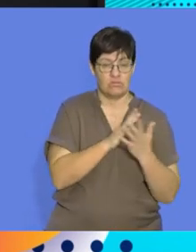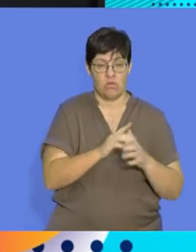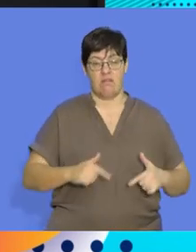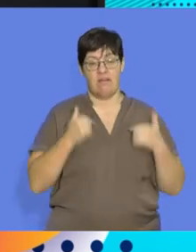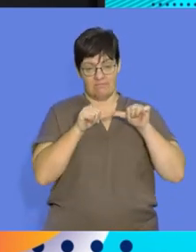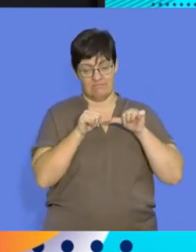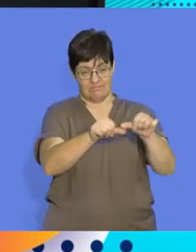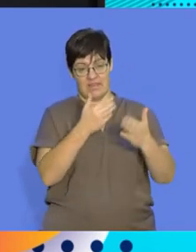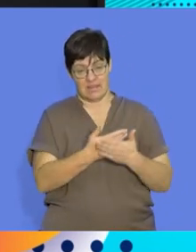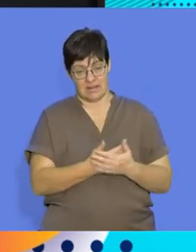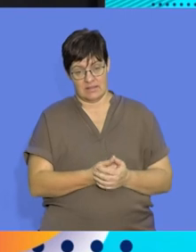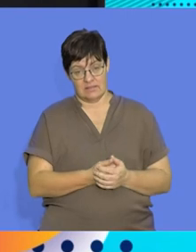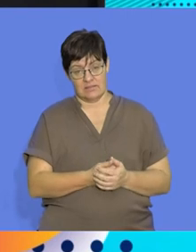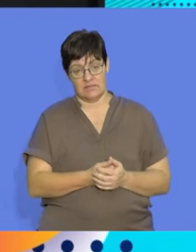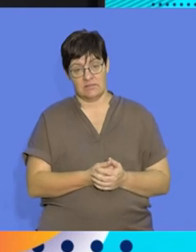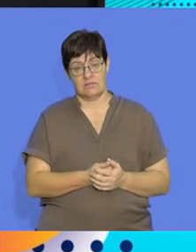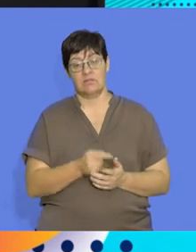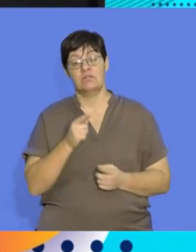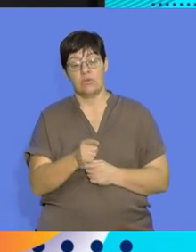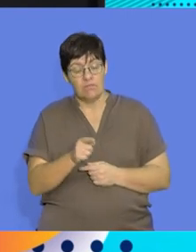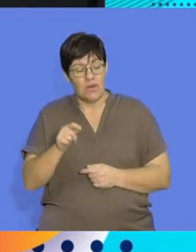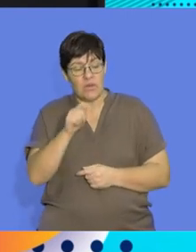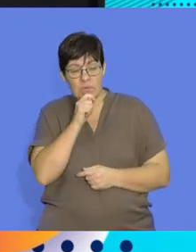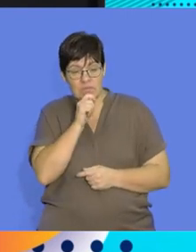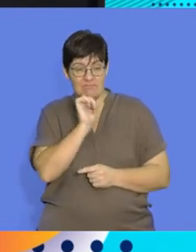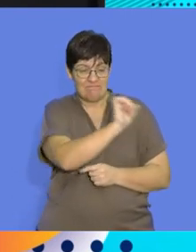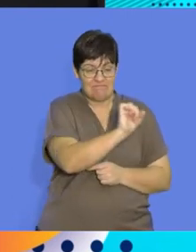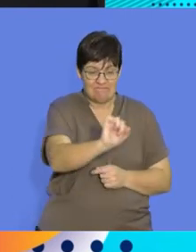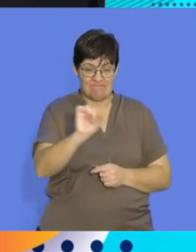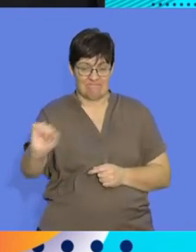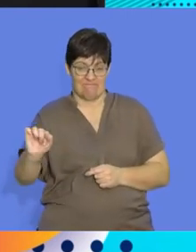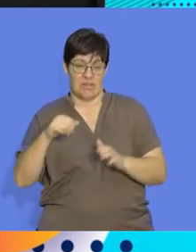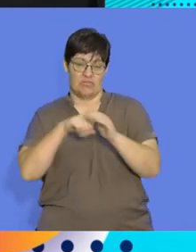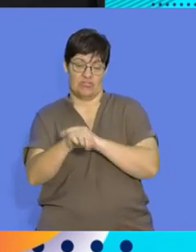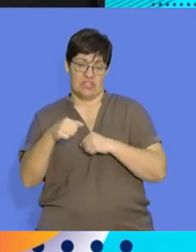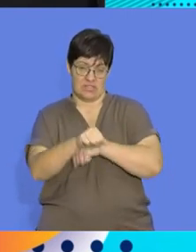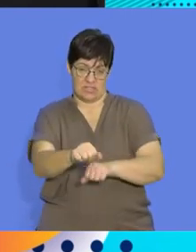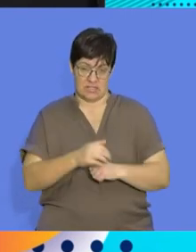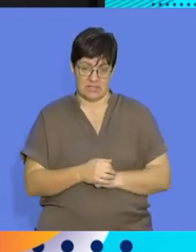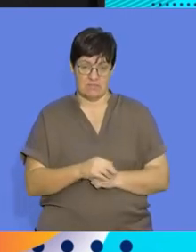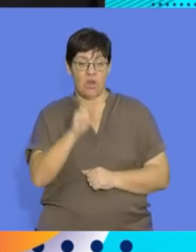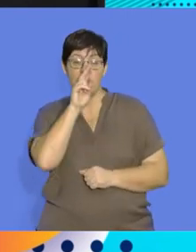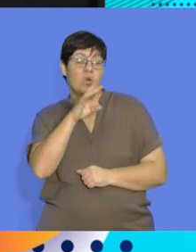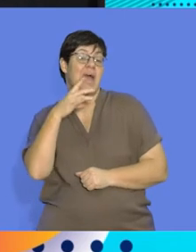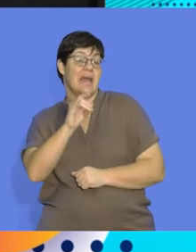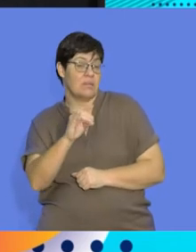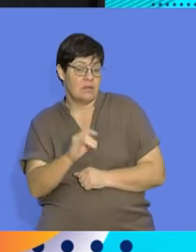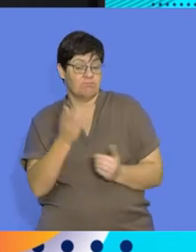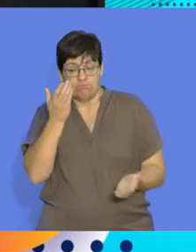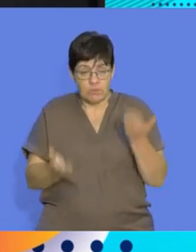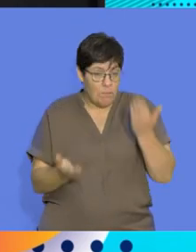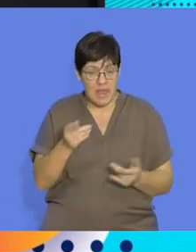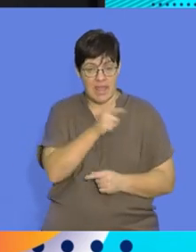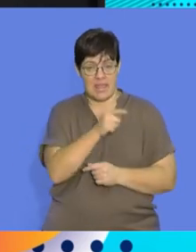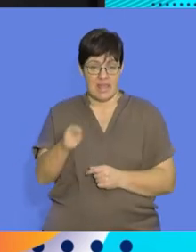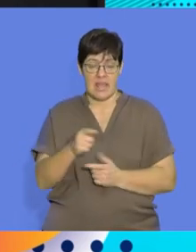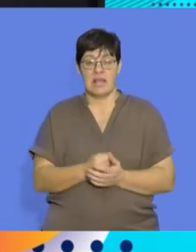increasing their chances of survival. So reproductive strategies are unique to each species, and we've looked at animals today and